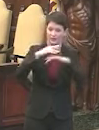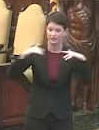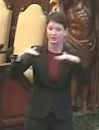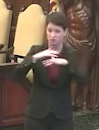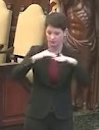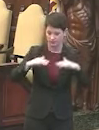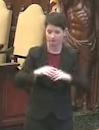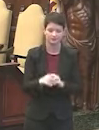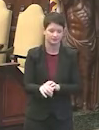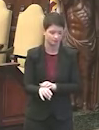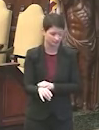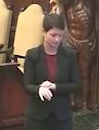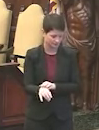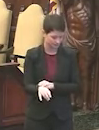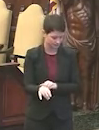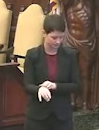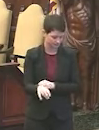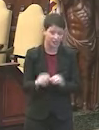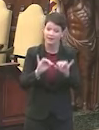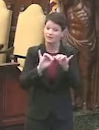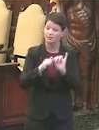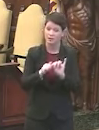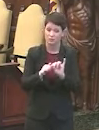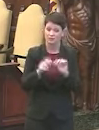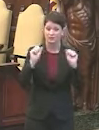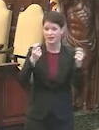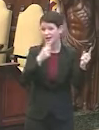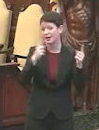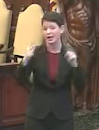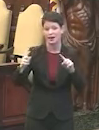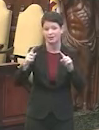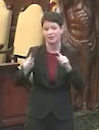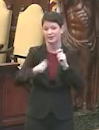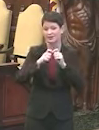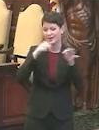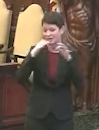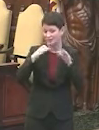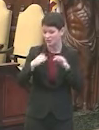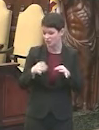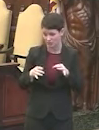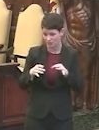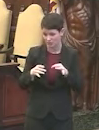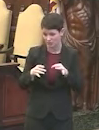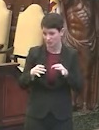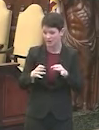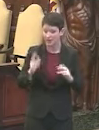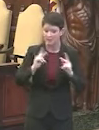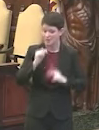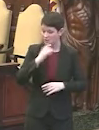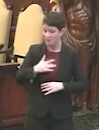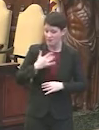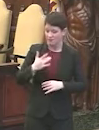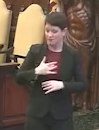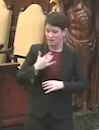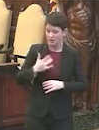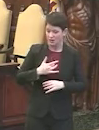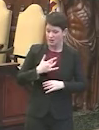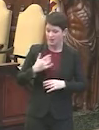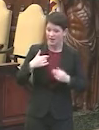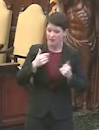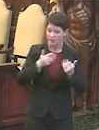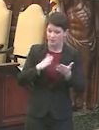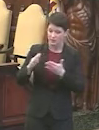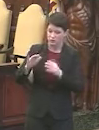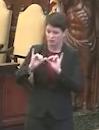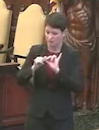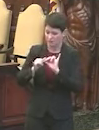posted very soon. Now, these measurements can be done by an HVAC technician. If people don't feel like they have the expertise to measure, then they